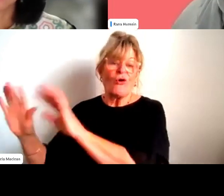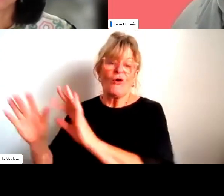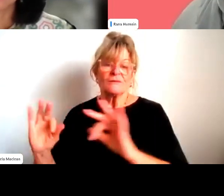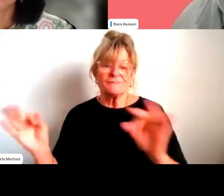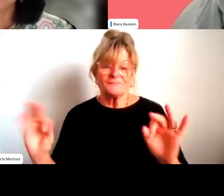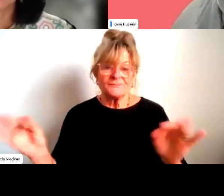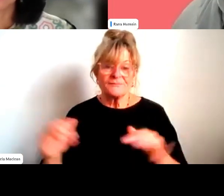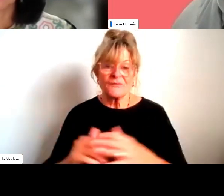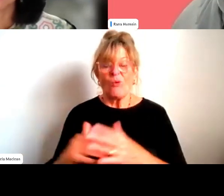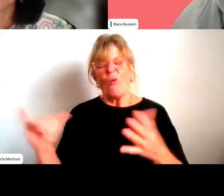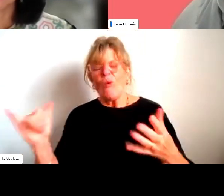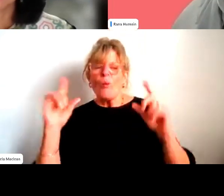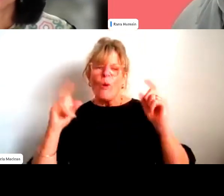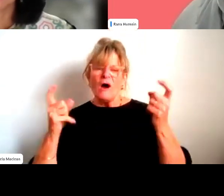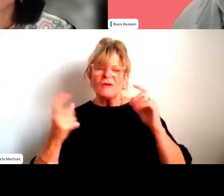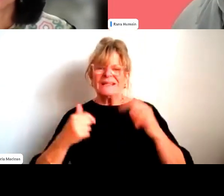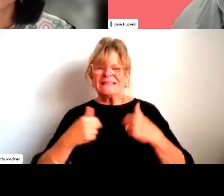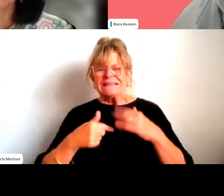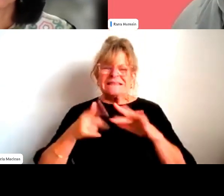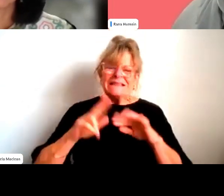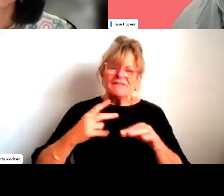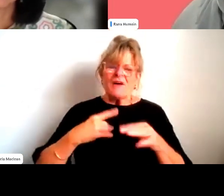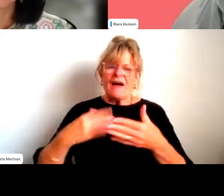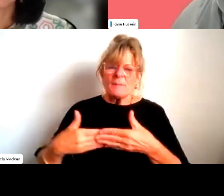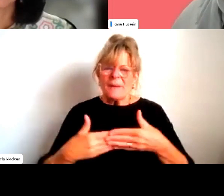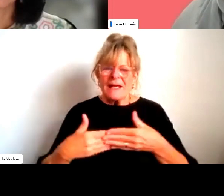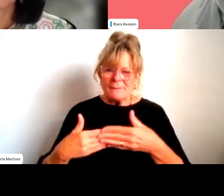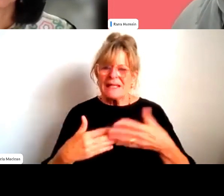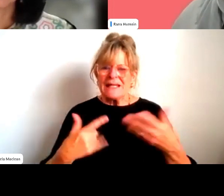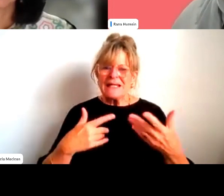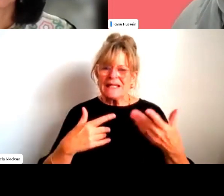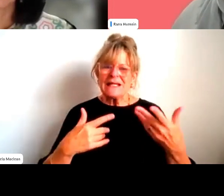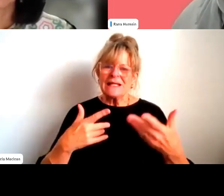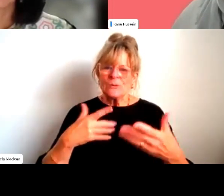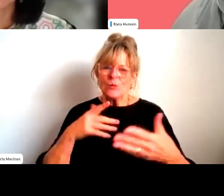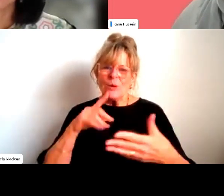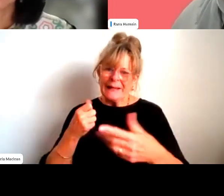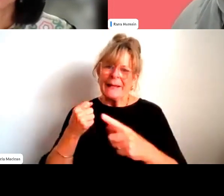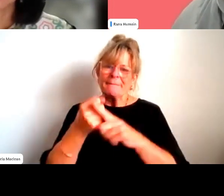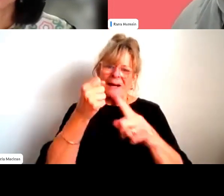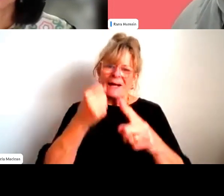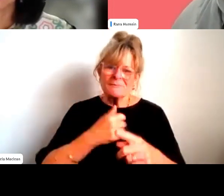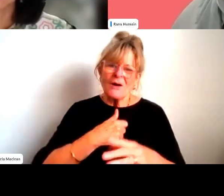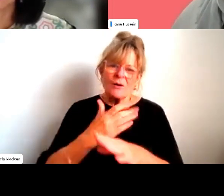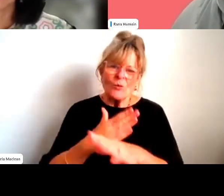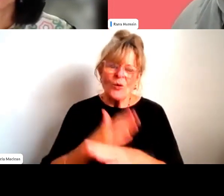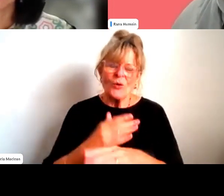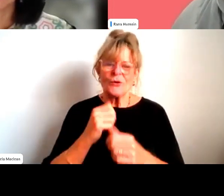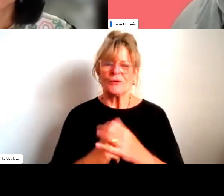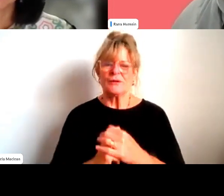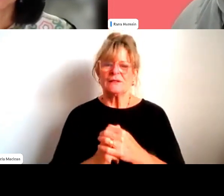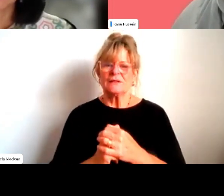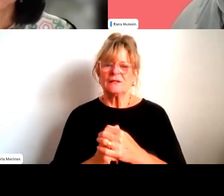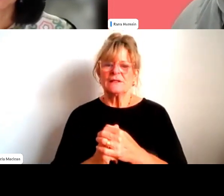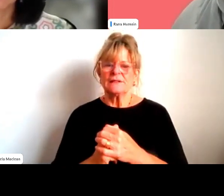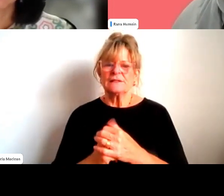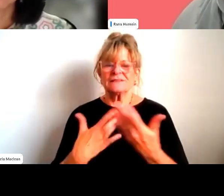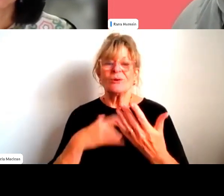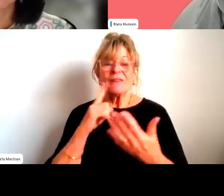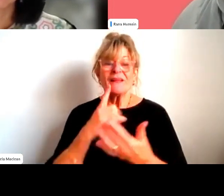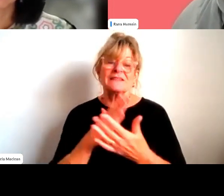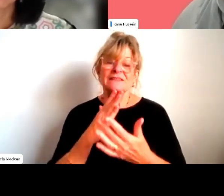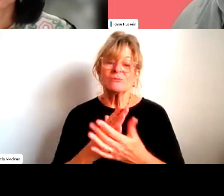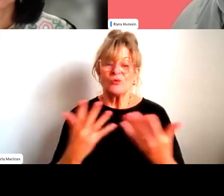disruption is going to stop their passion and their love, their career for sport, whatever part it is in their tracks. So I think there's some really